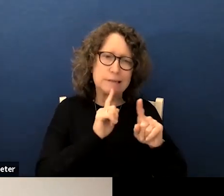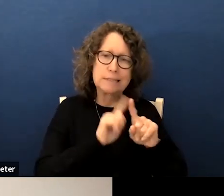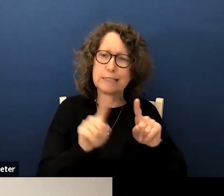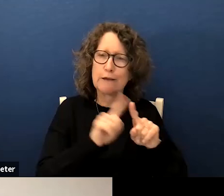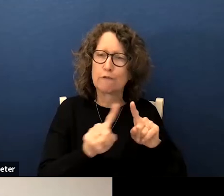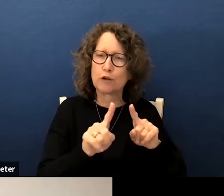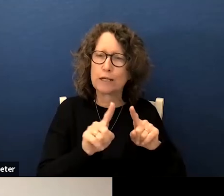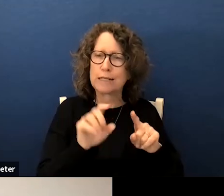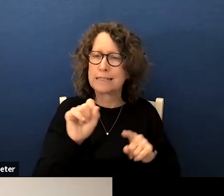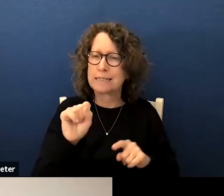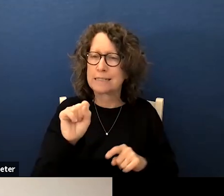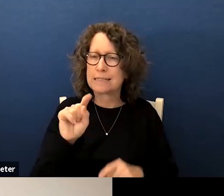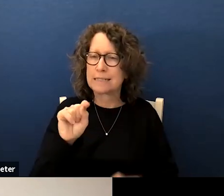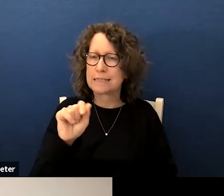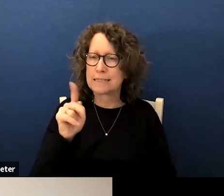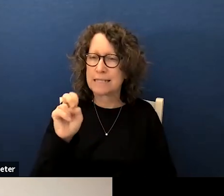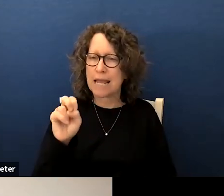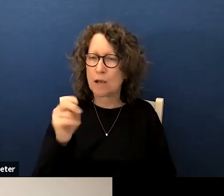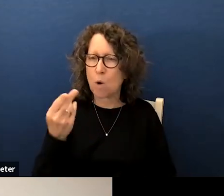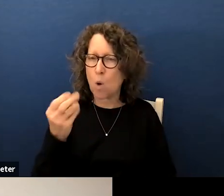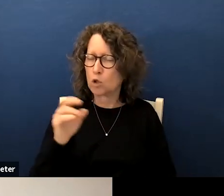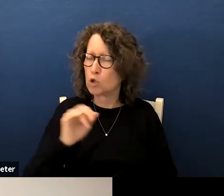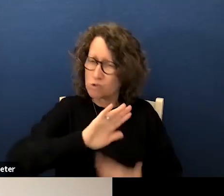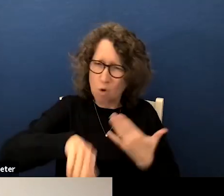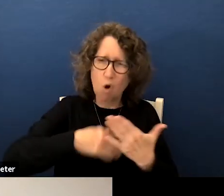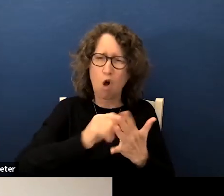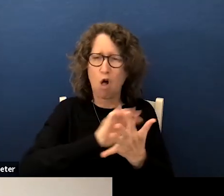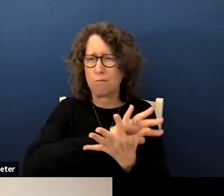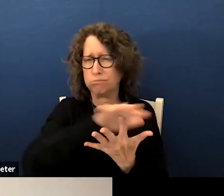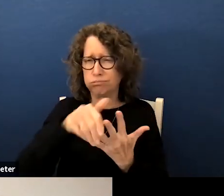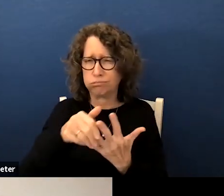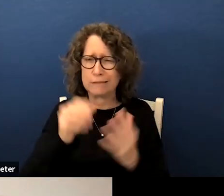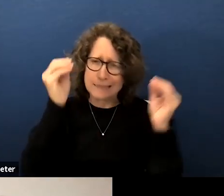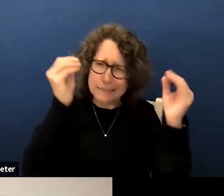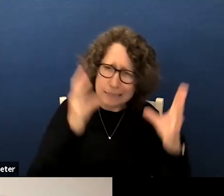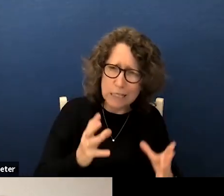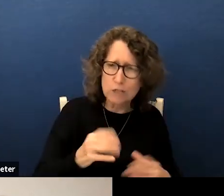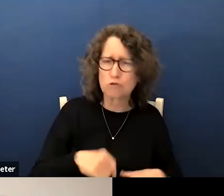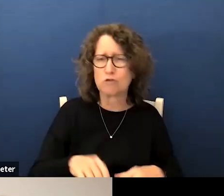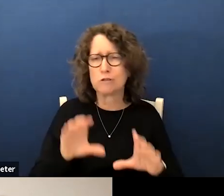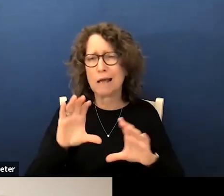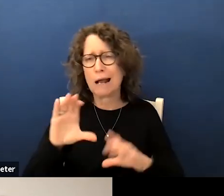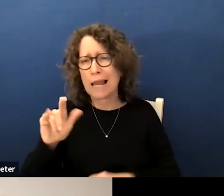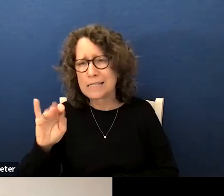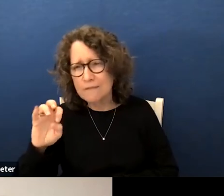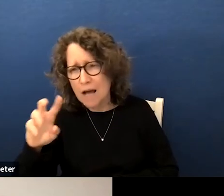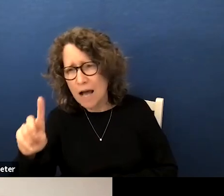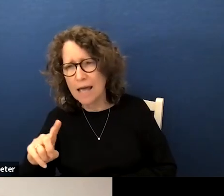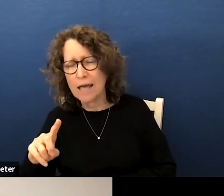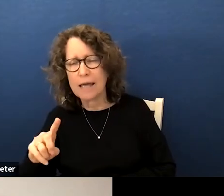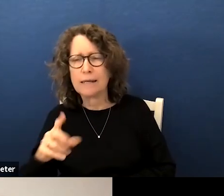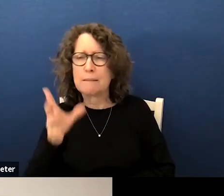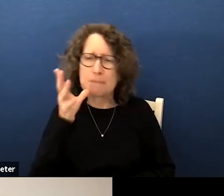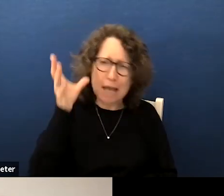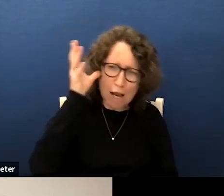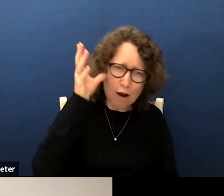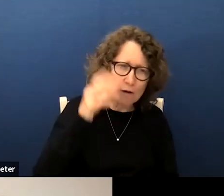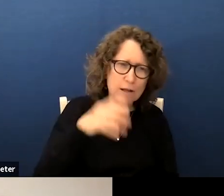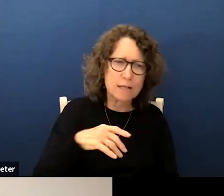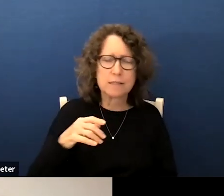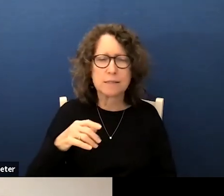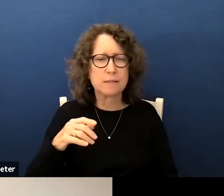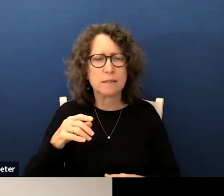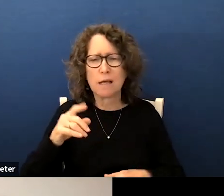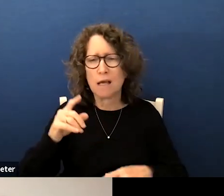stake stakeholders all stakeholders we have teachers classified we have parents we have partner